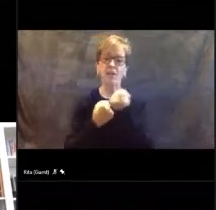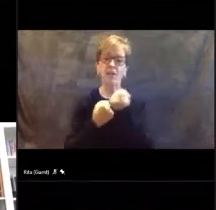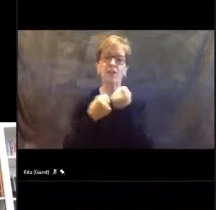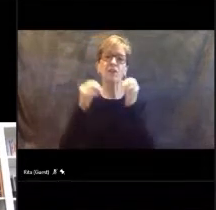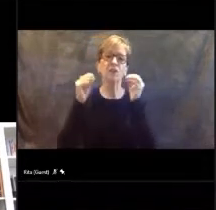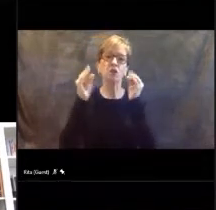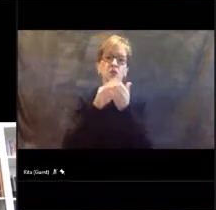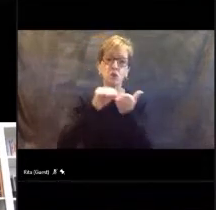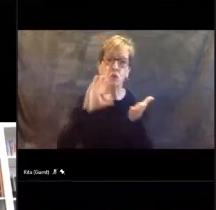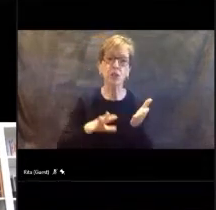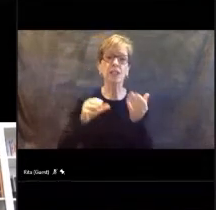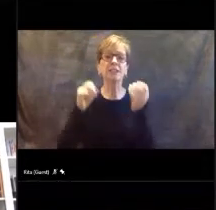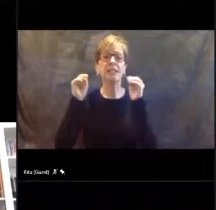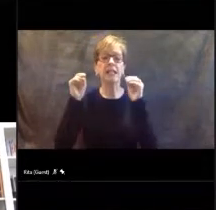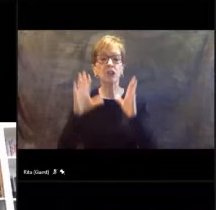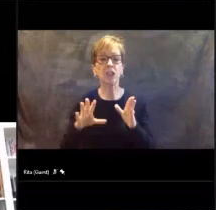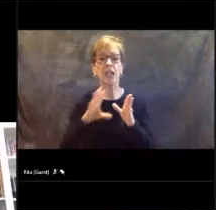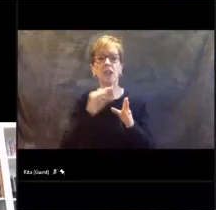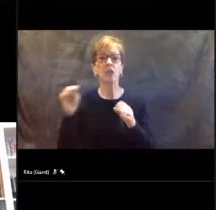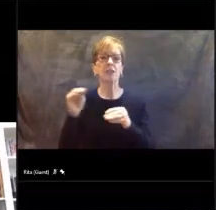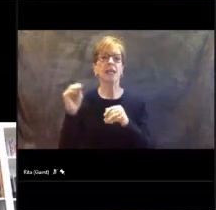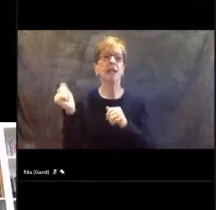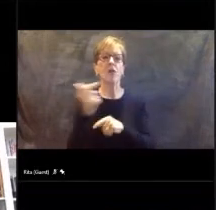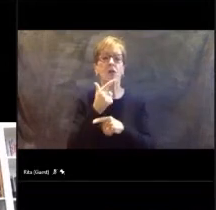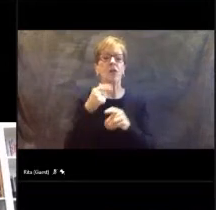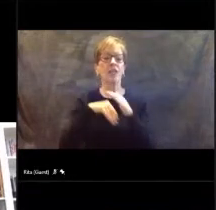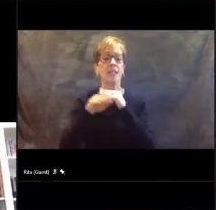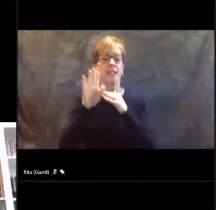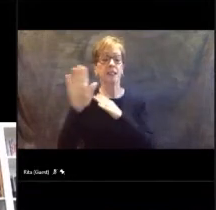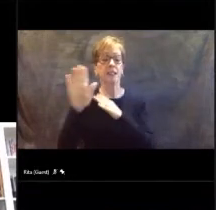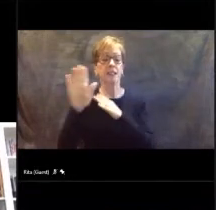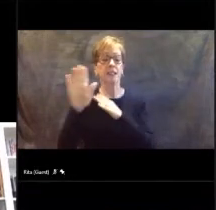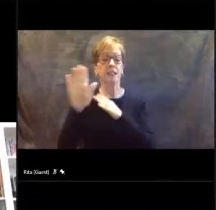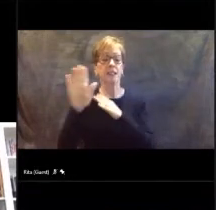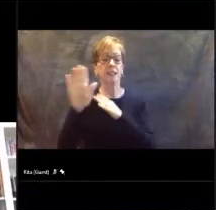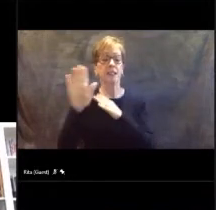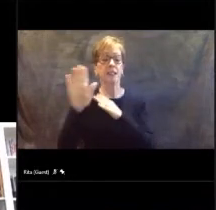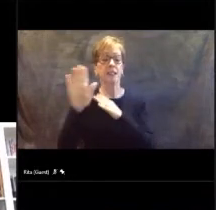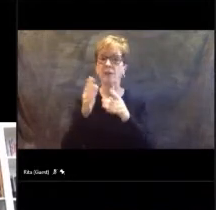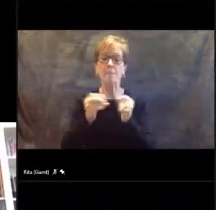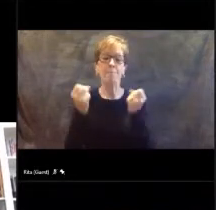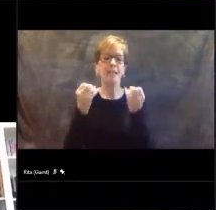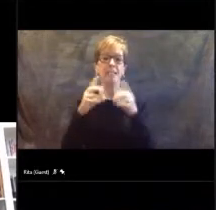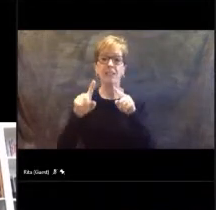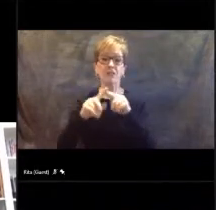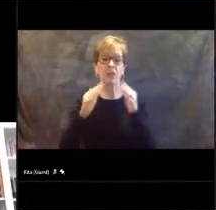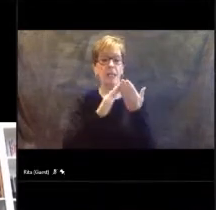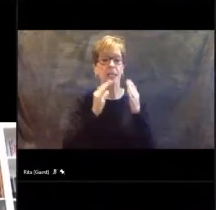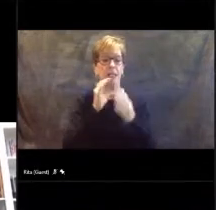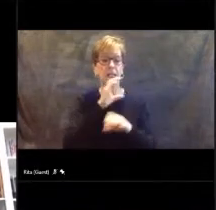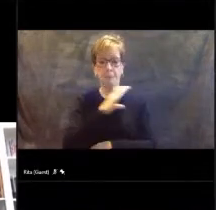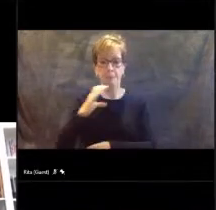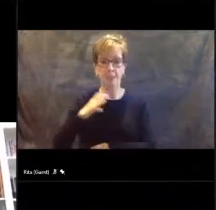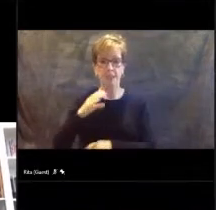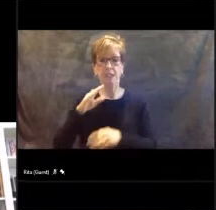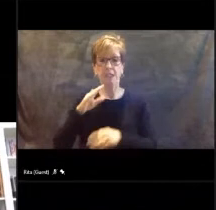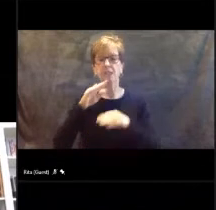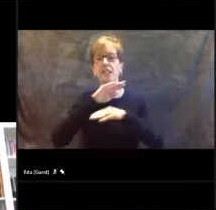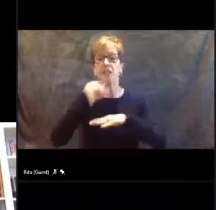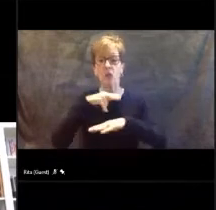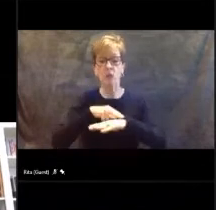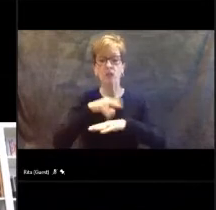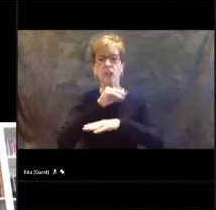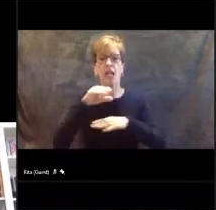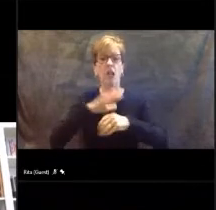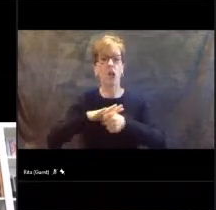schools throughout his teaching career. He has served on multiple committees at the local, state, and national levels. Currently, Eddie is a